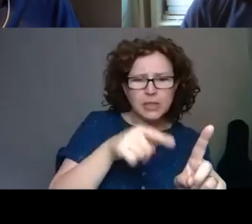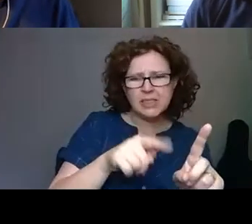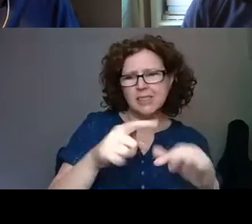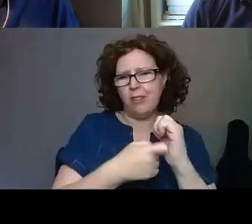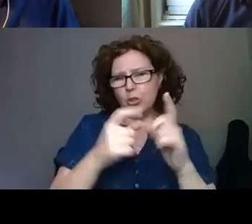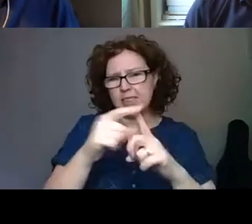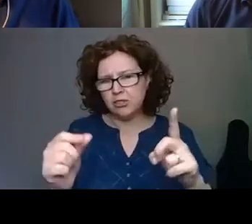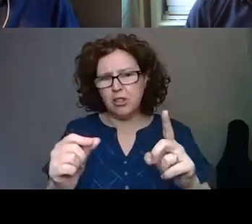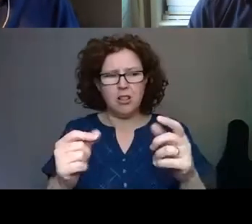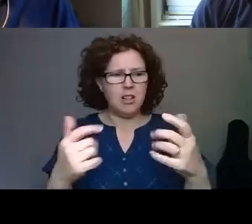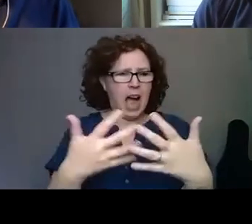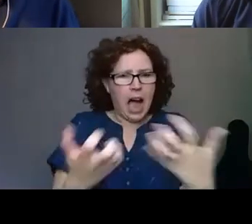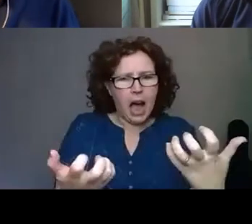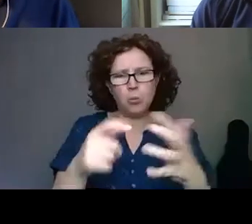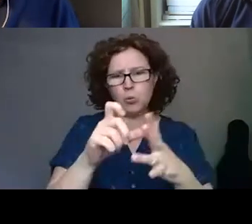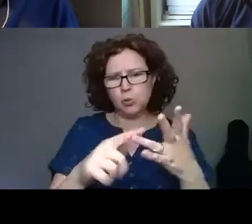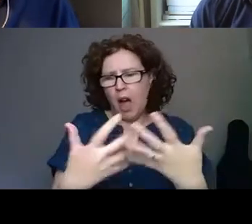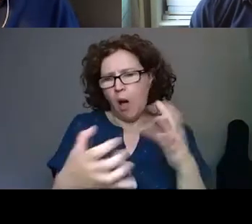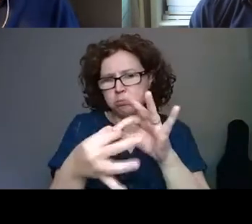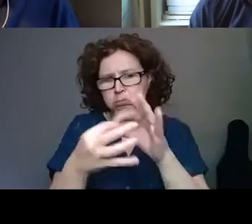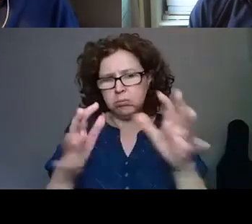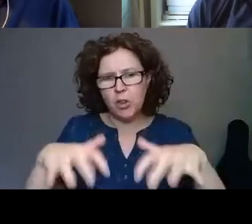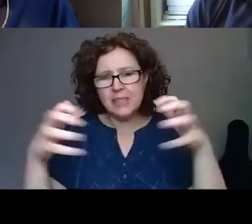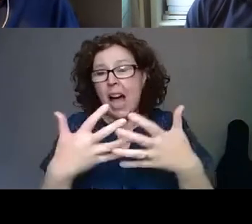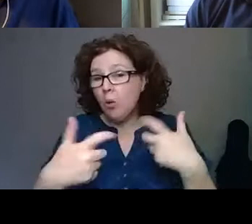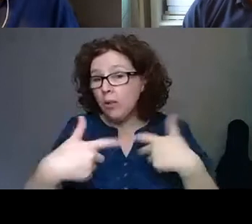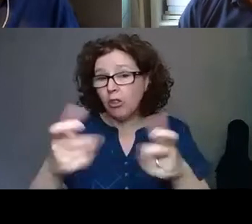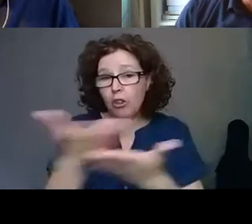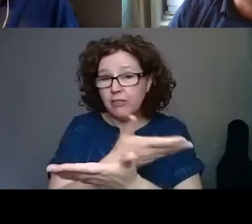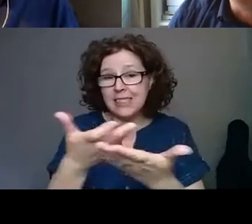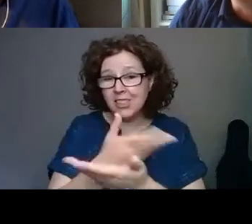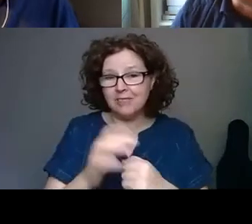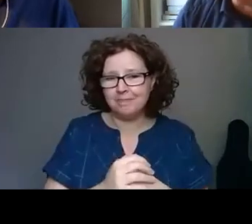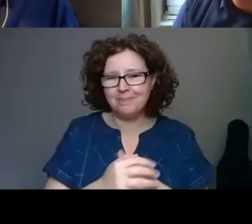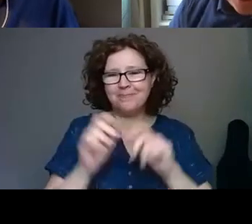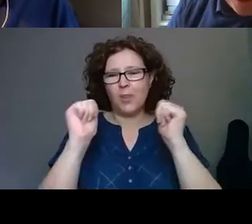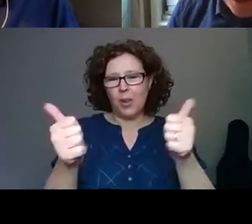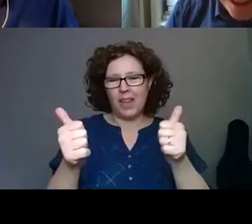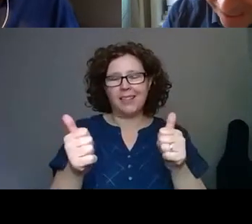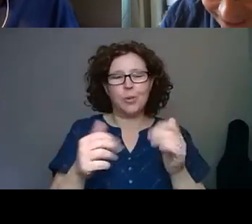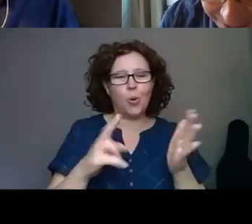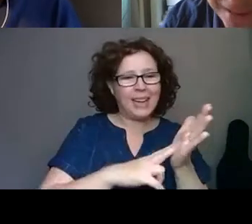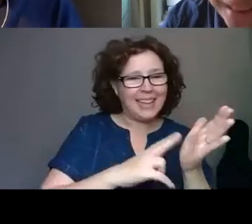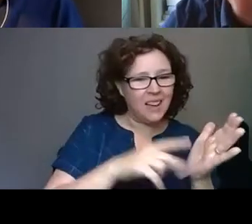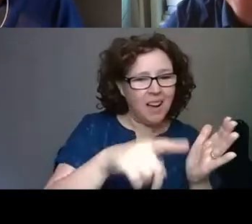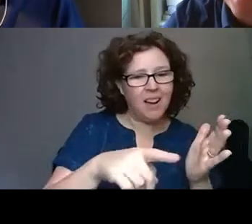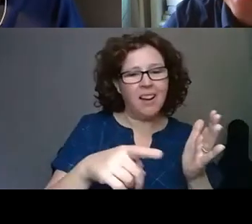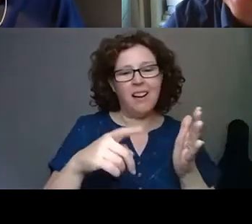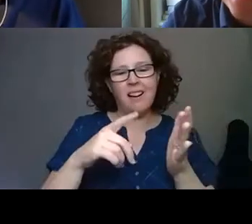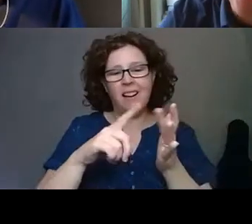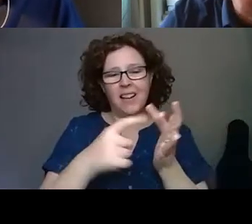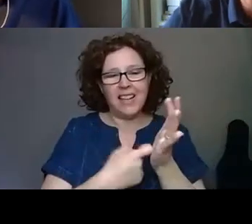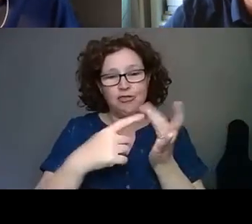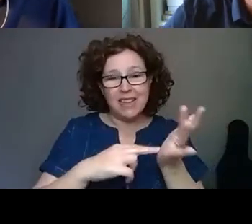conversations to continue to have these meeting places. OK, Nihita, Niall and Irini,